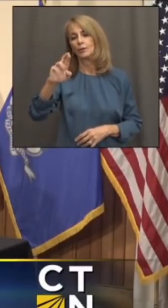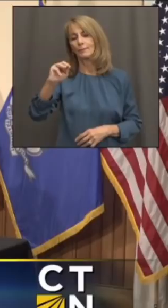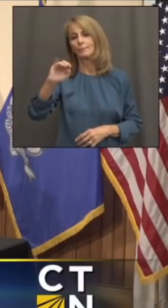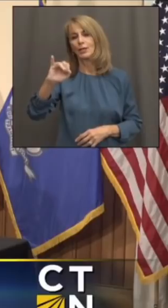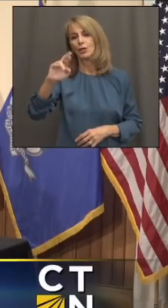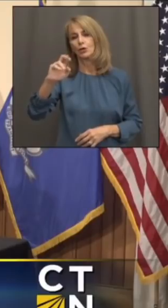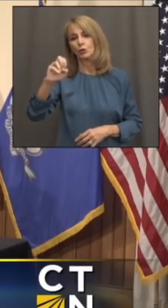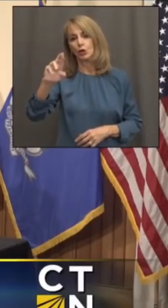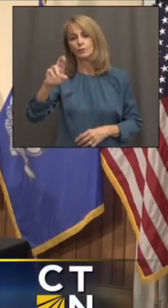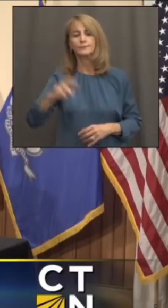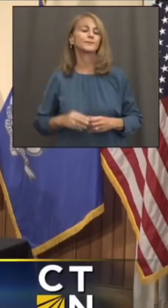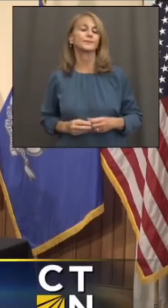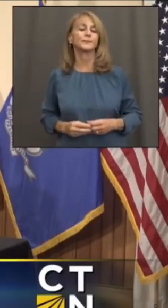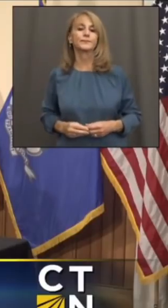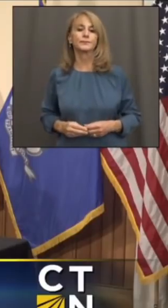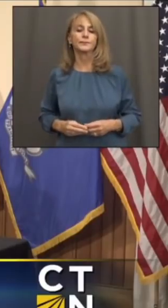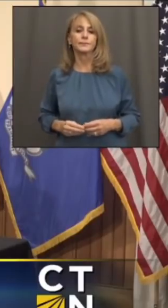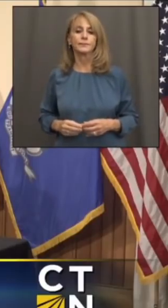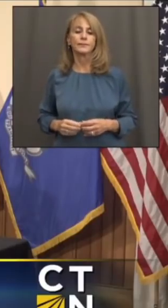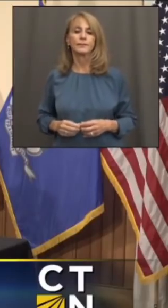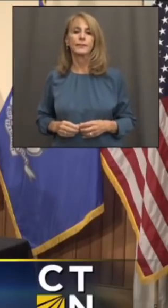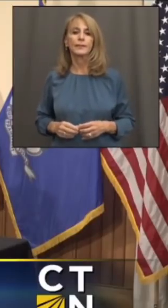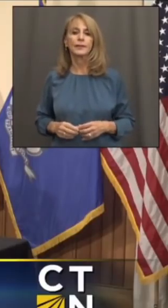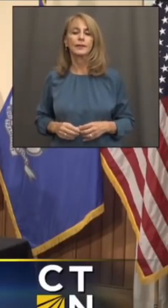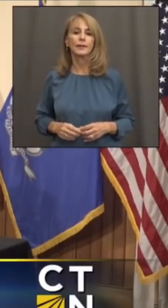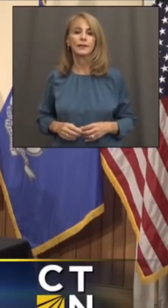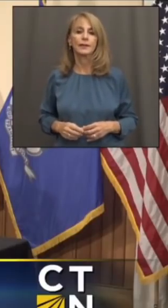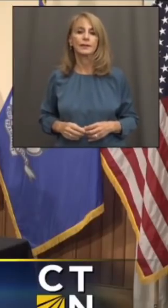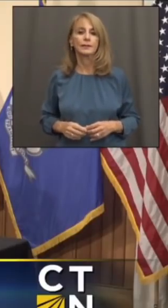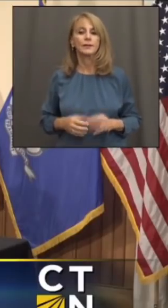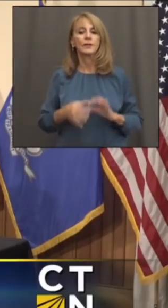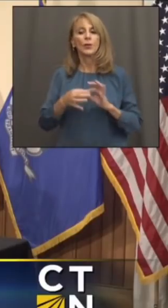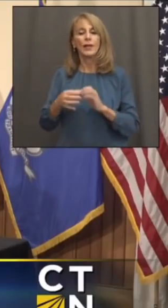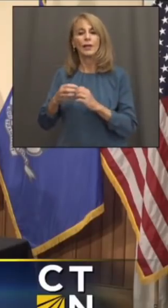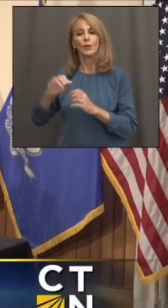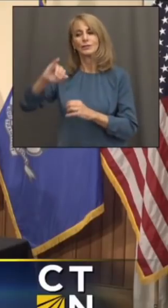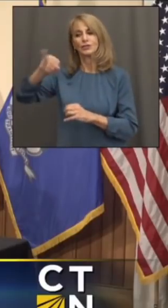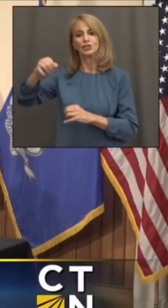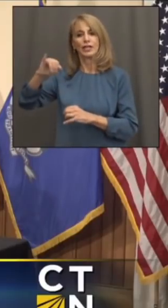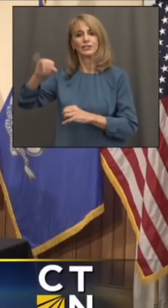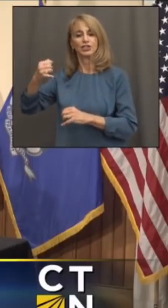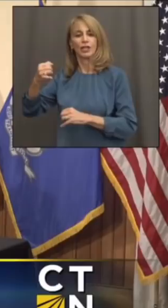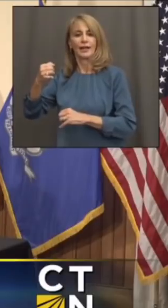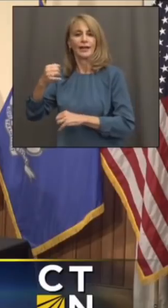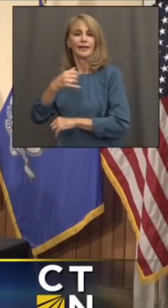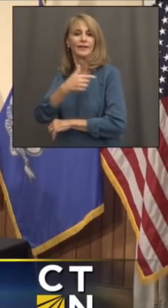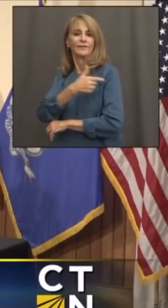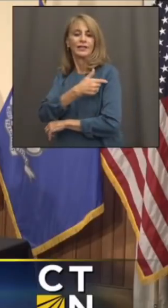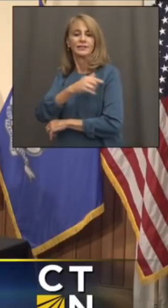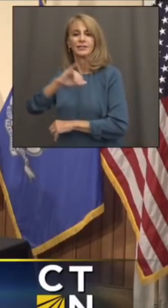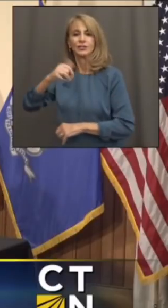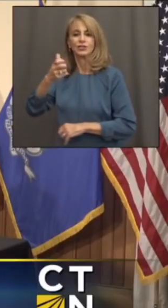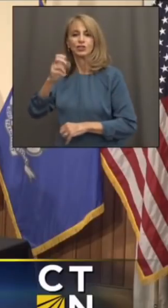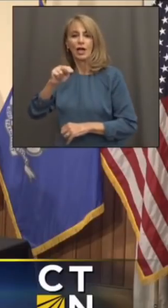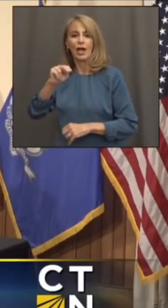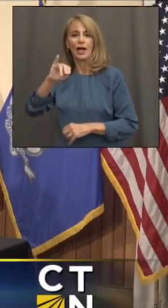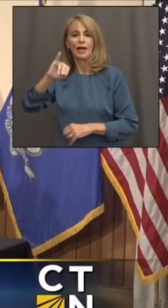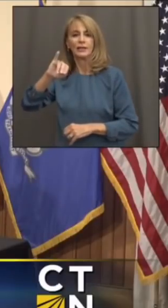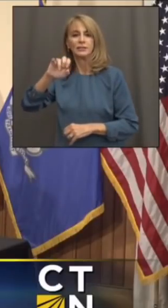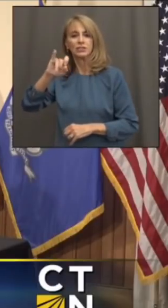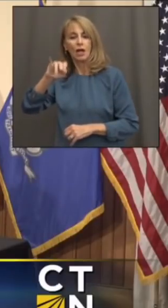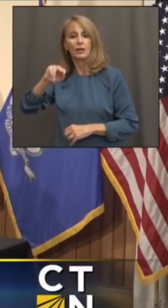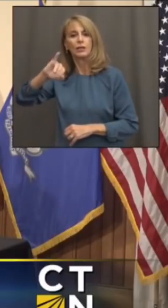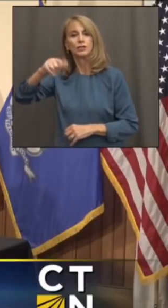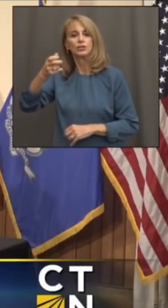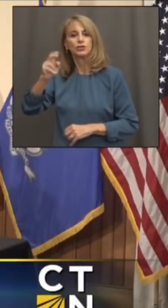Thanks, Max. Had a quick question on the J&J. I know there were two J&J-only clinics